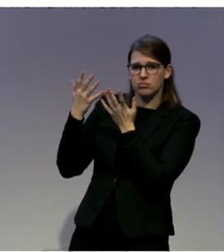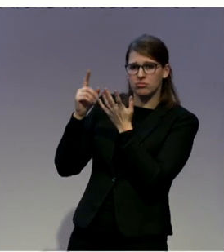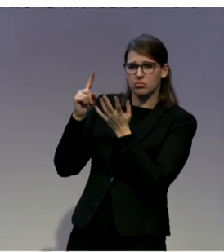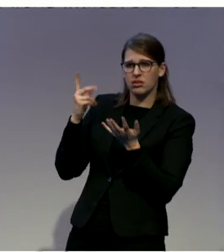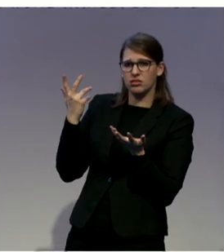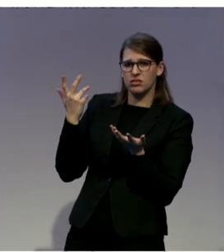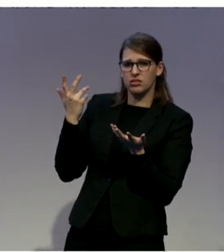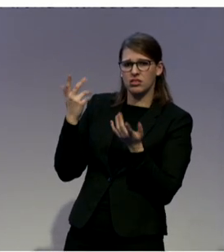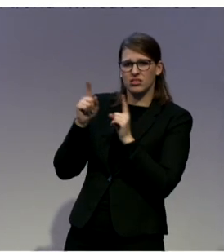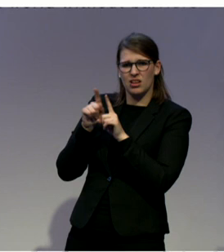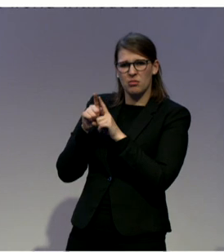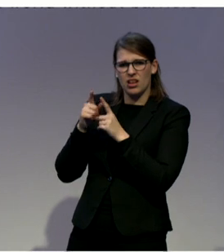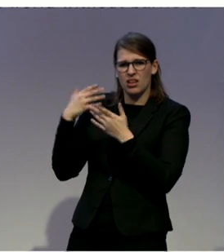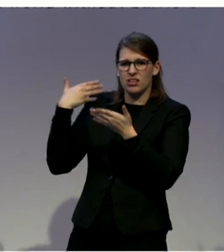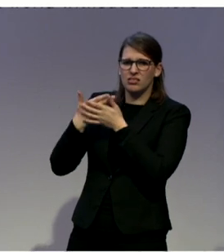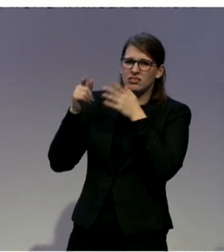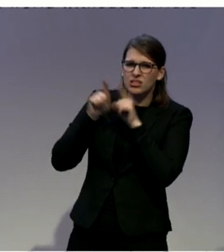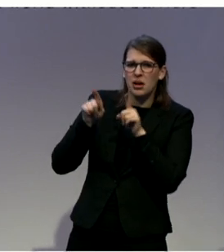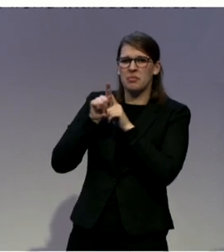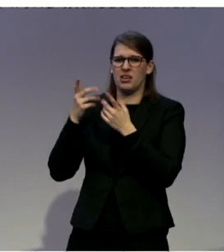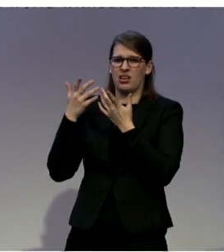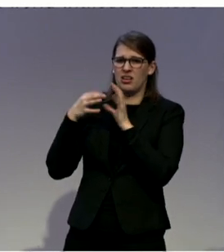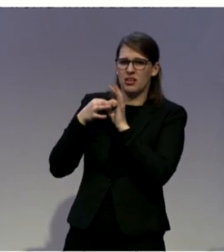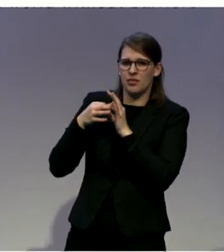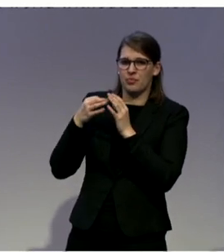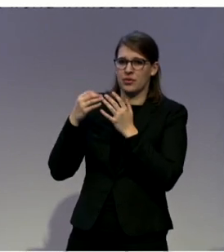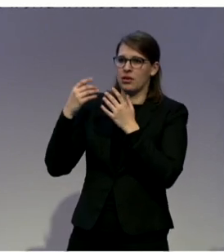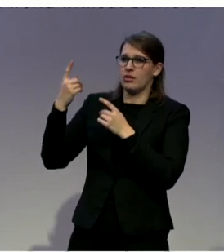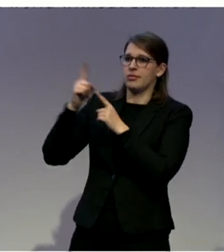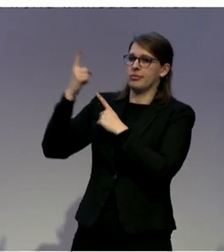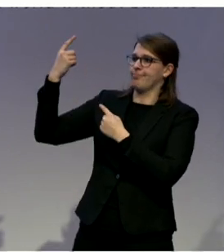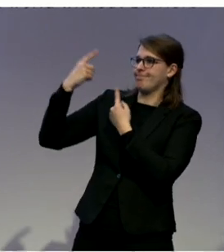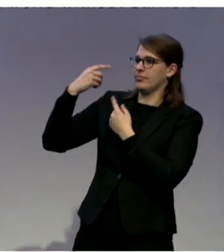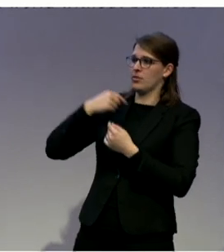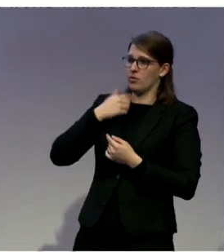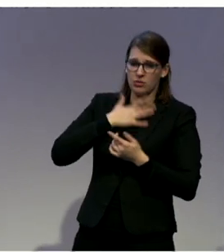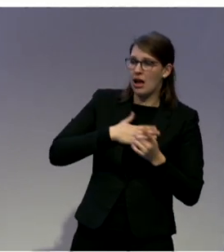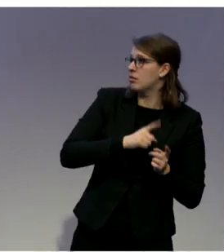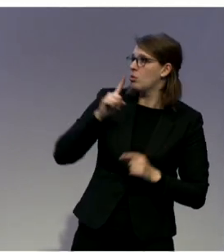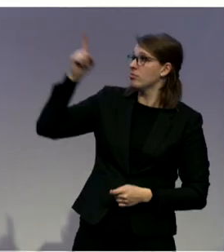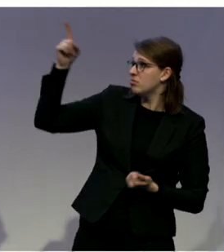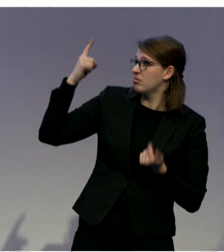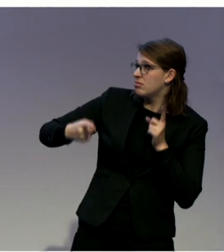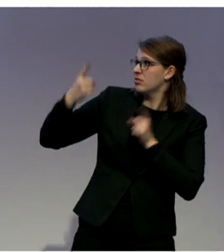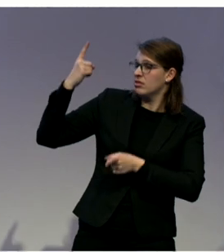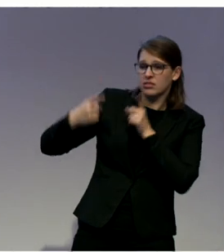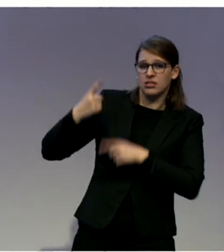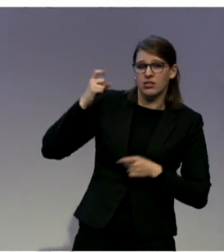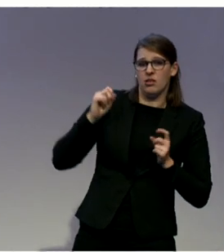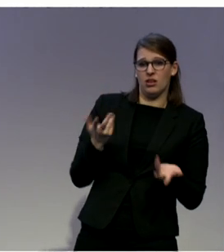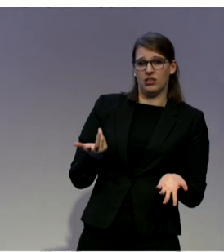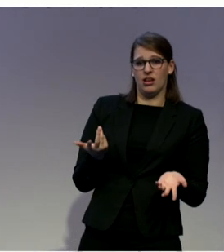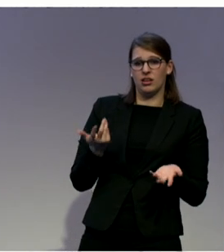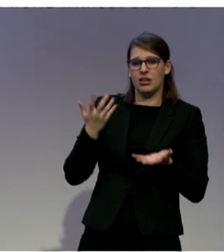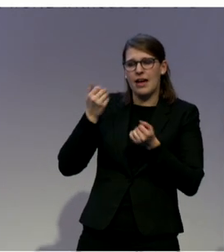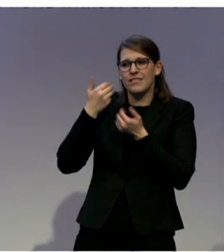made years previous around what was best for their loved ones. There was lots of superficial change processes. So lots